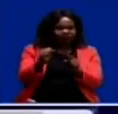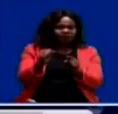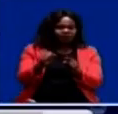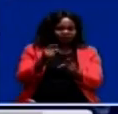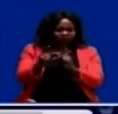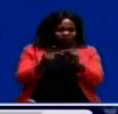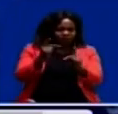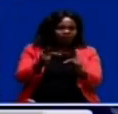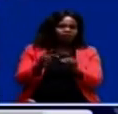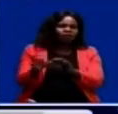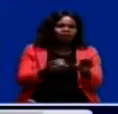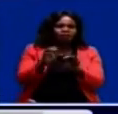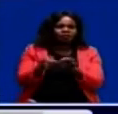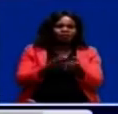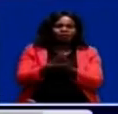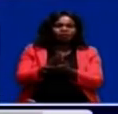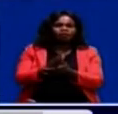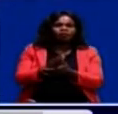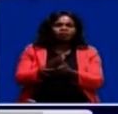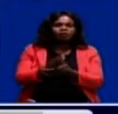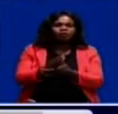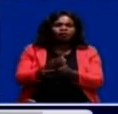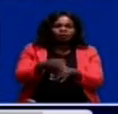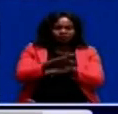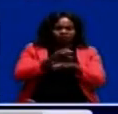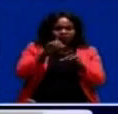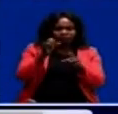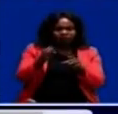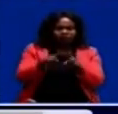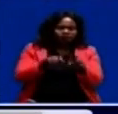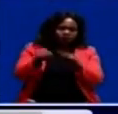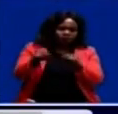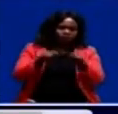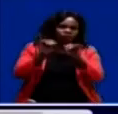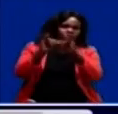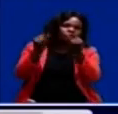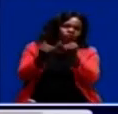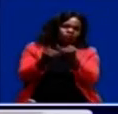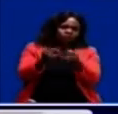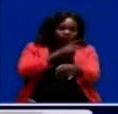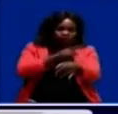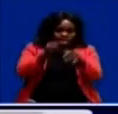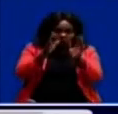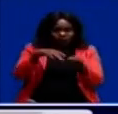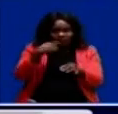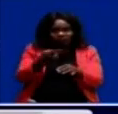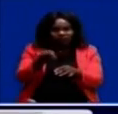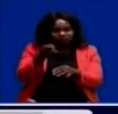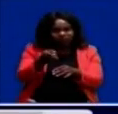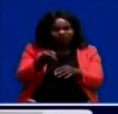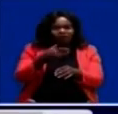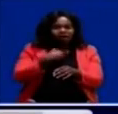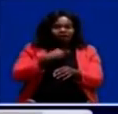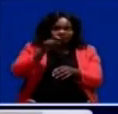that are carried out at the Zambian Seed Certification and Control Institute. Professor Abu State say the institute